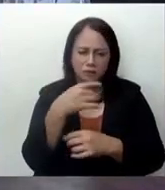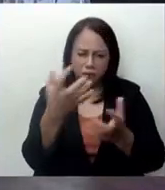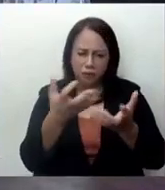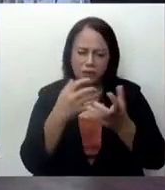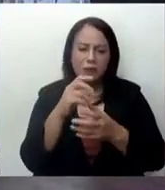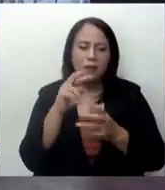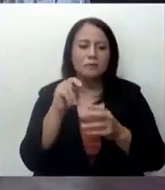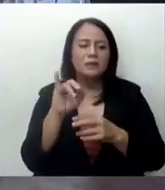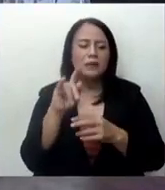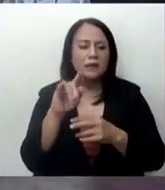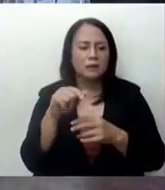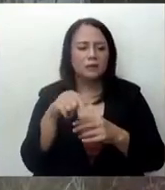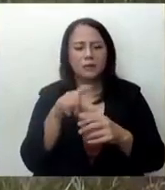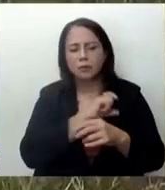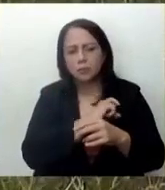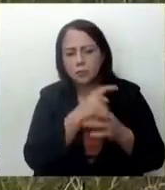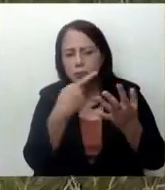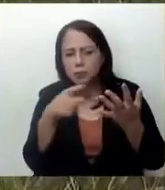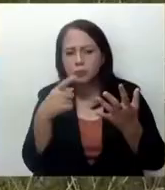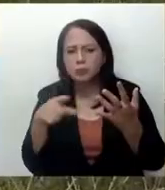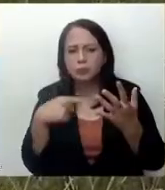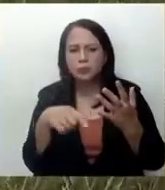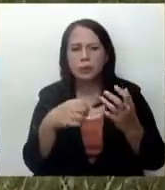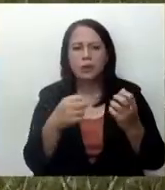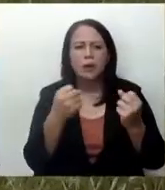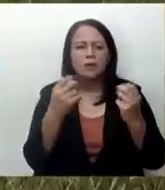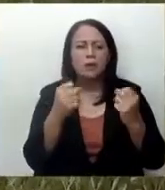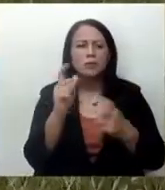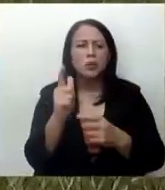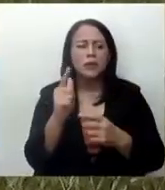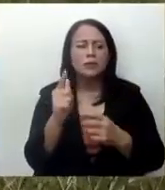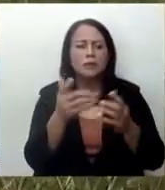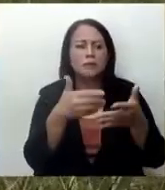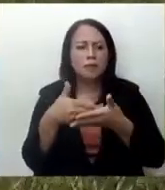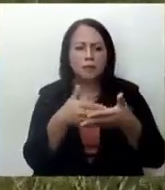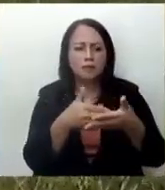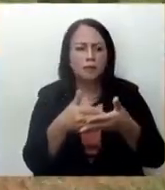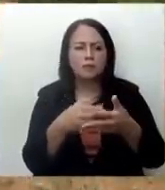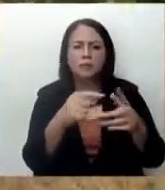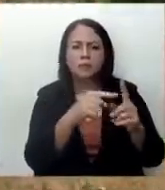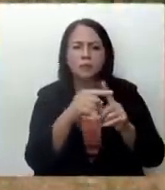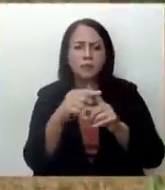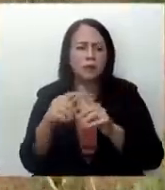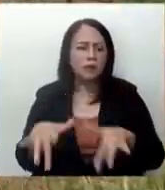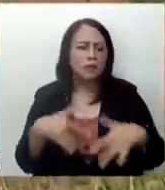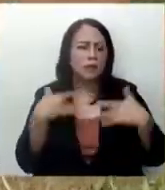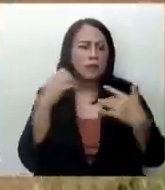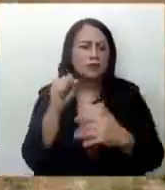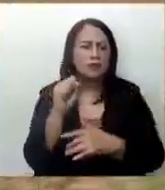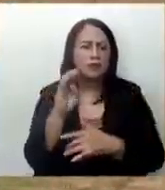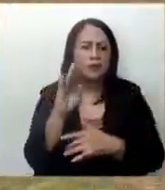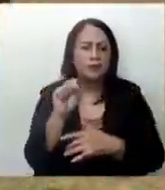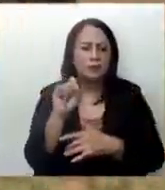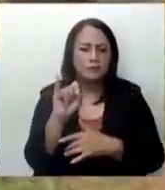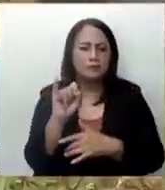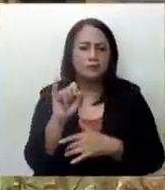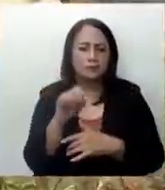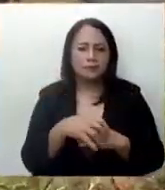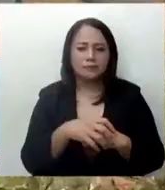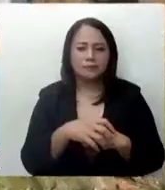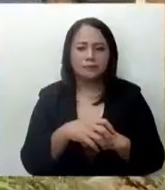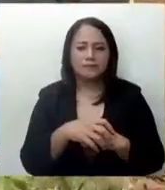and PNP to investigate the more than 20 babies and toddlers who died while living in the SBSI community. Niko Bawa,